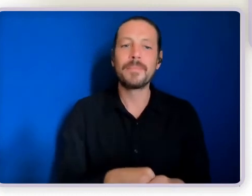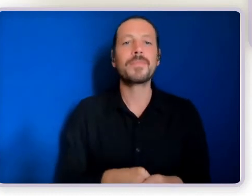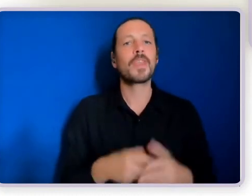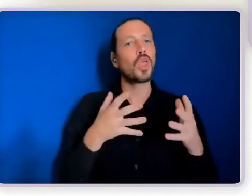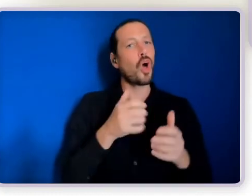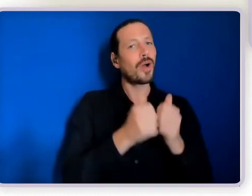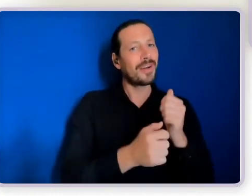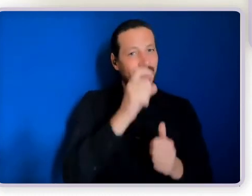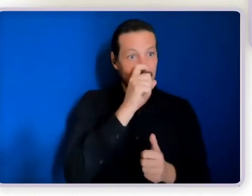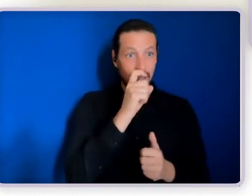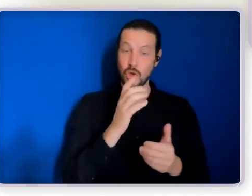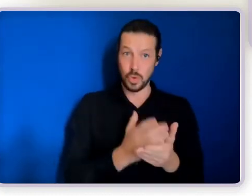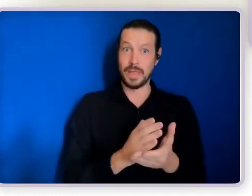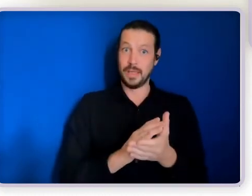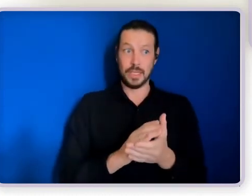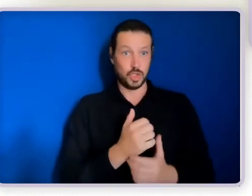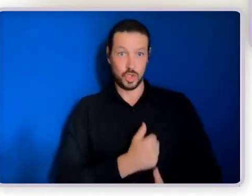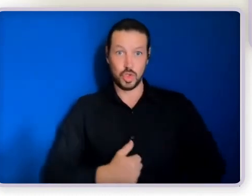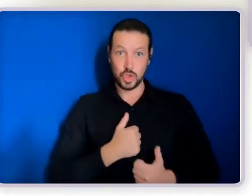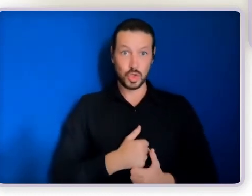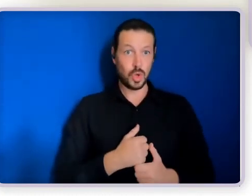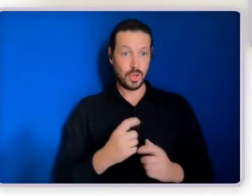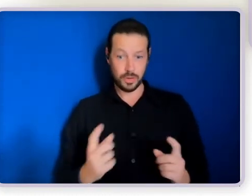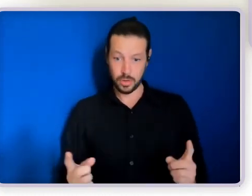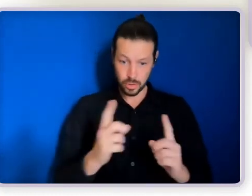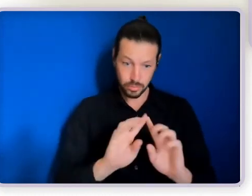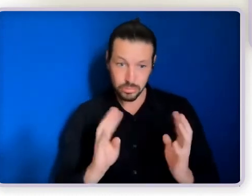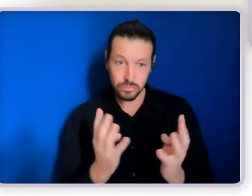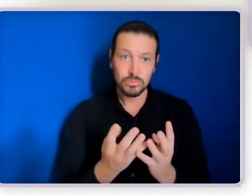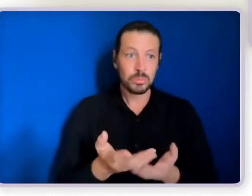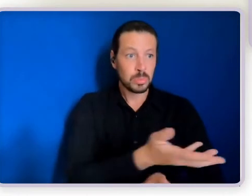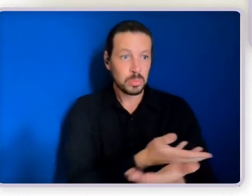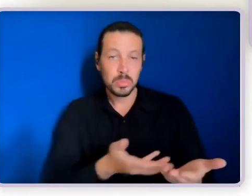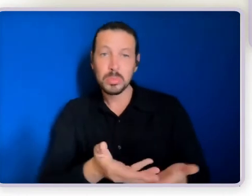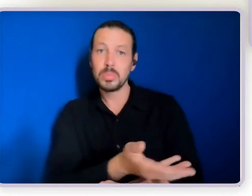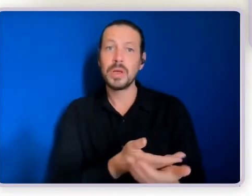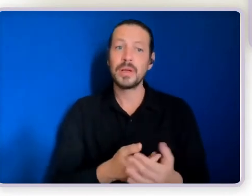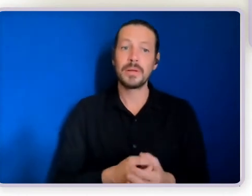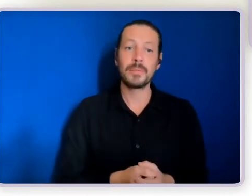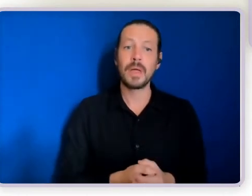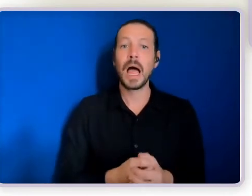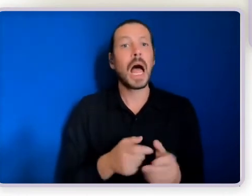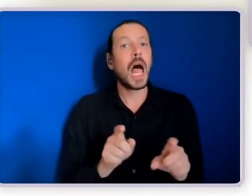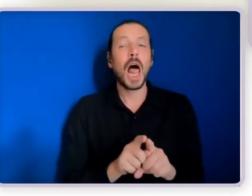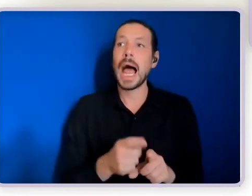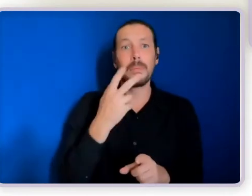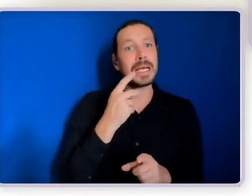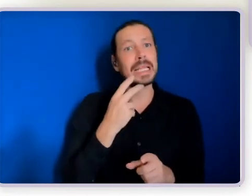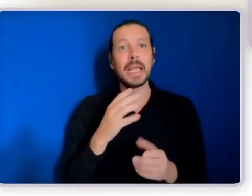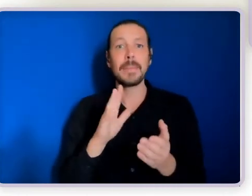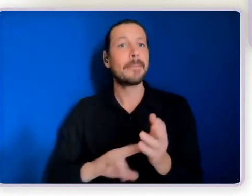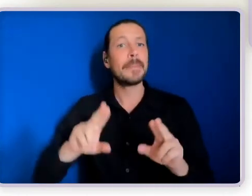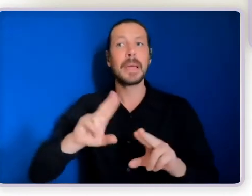included in the circle and to start the conversation about what happens when mum and dad are no longer here for example